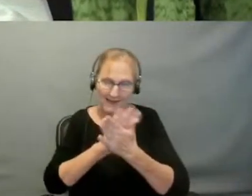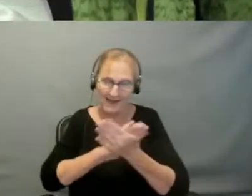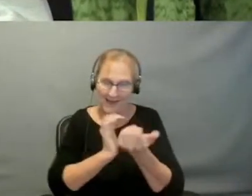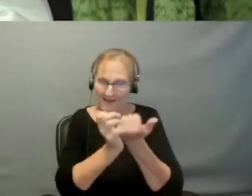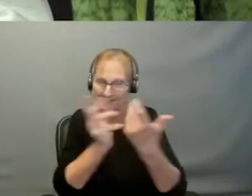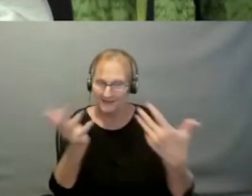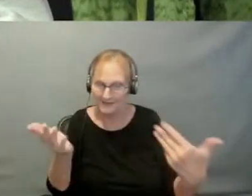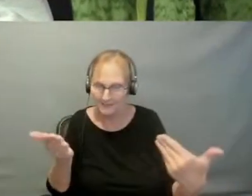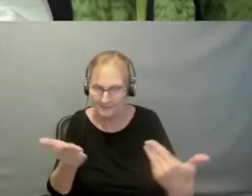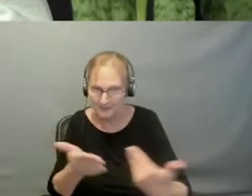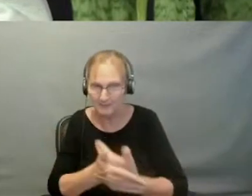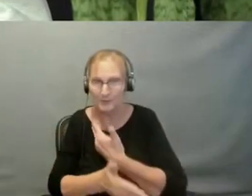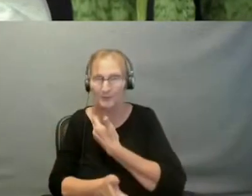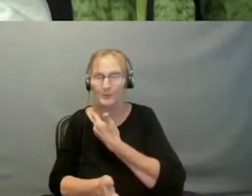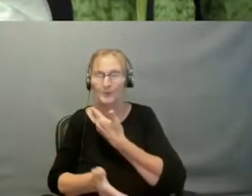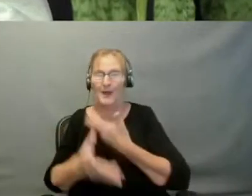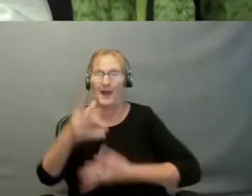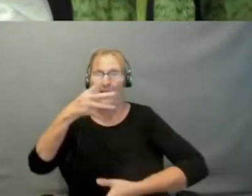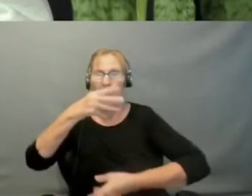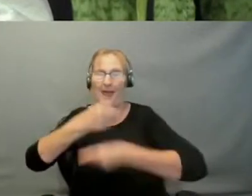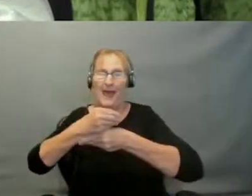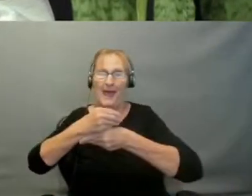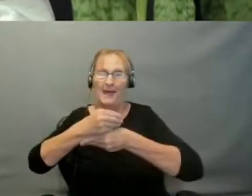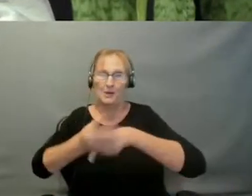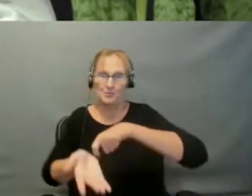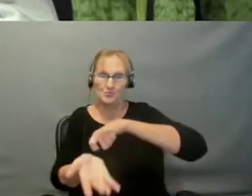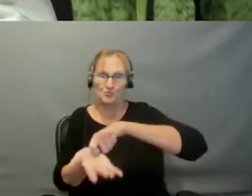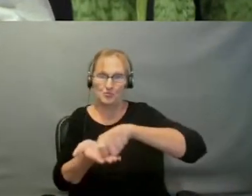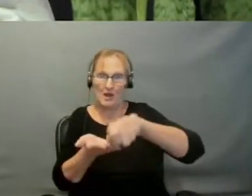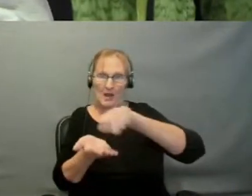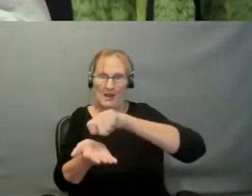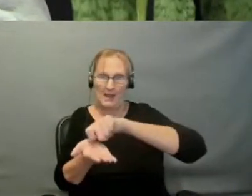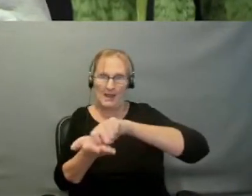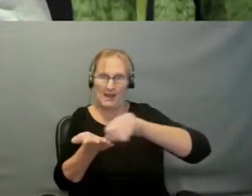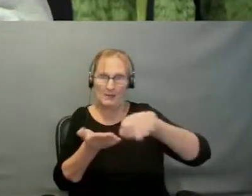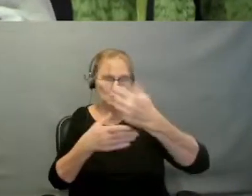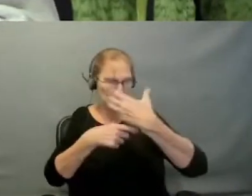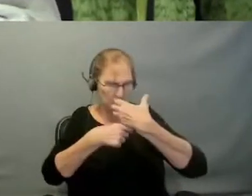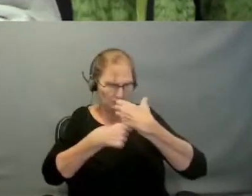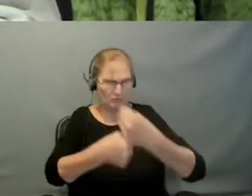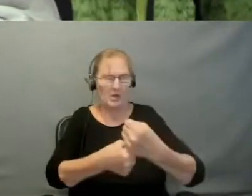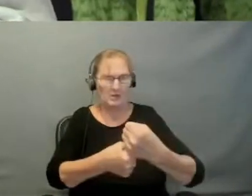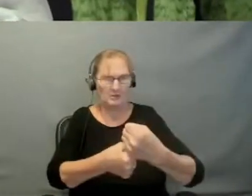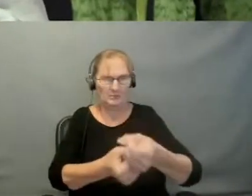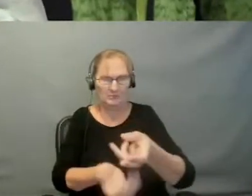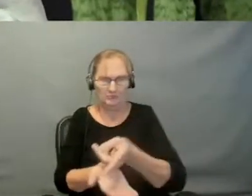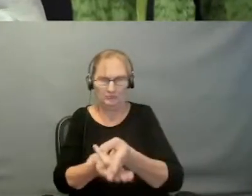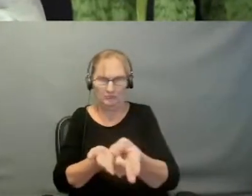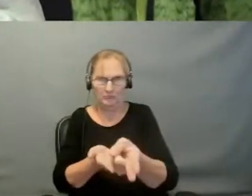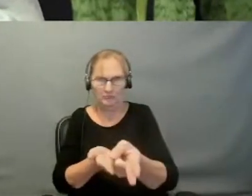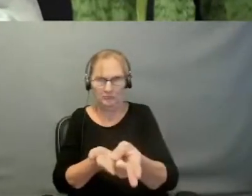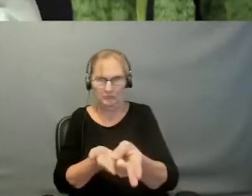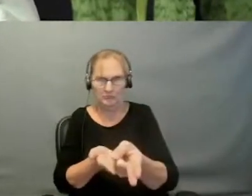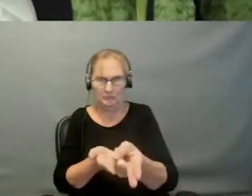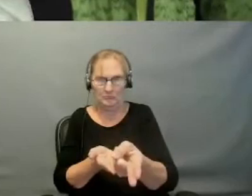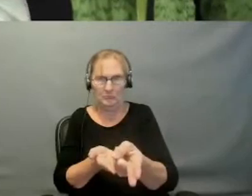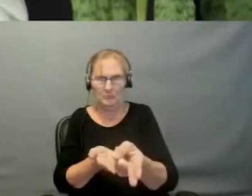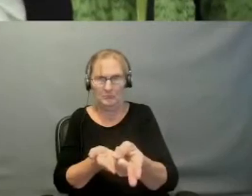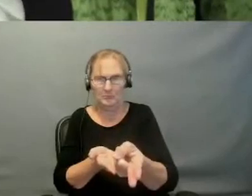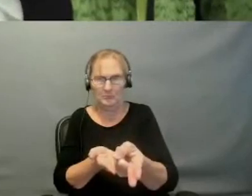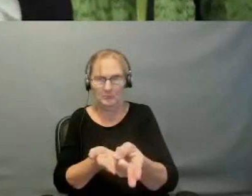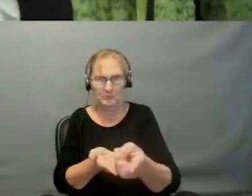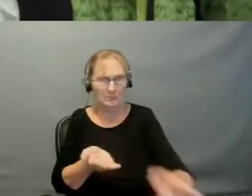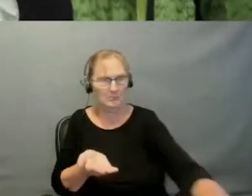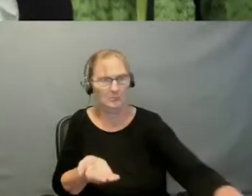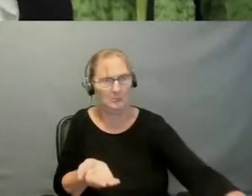Write this, what I am saying is trustworthy and true. And that one